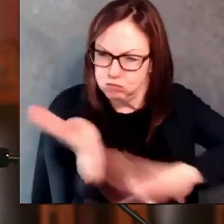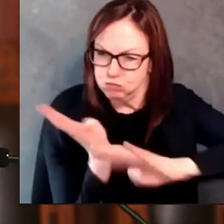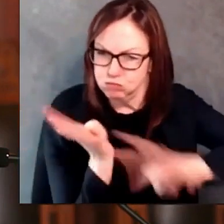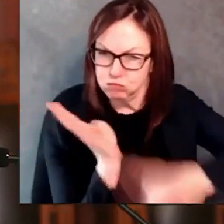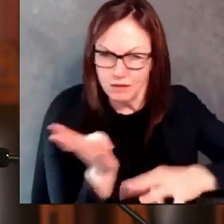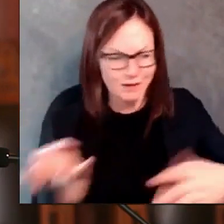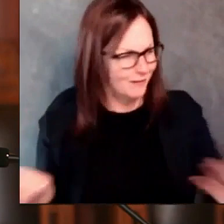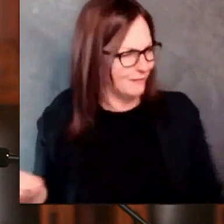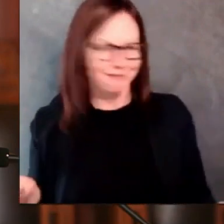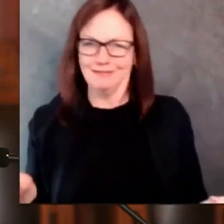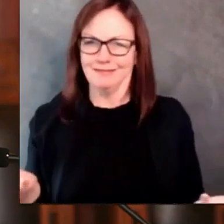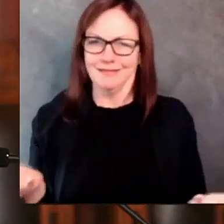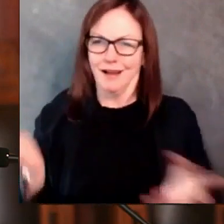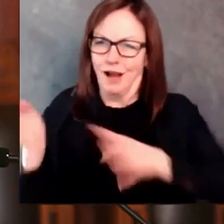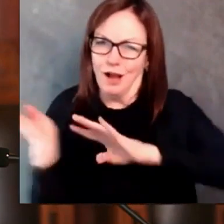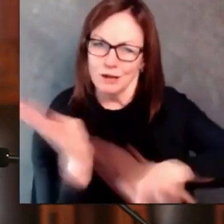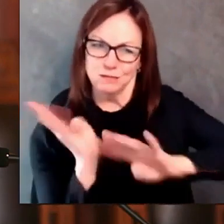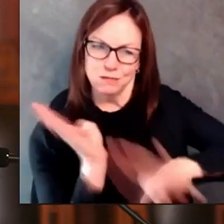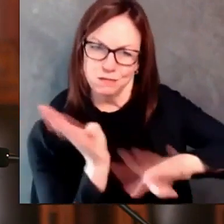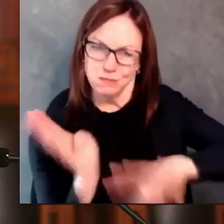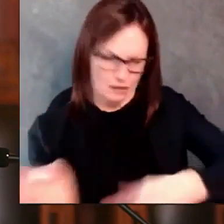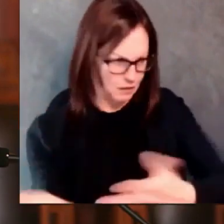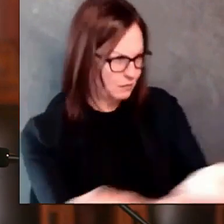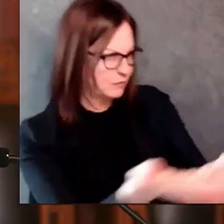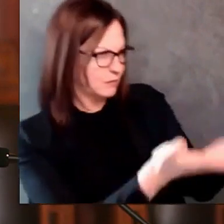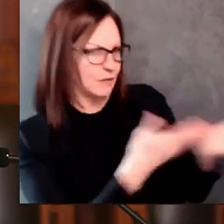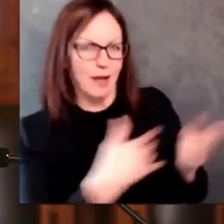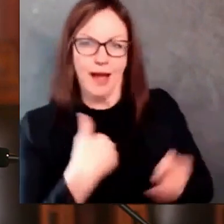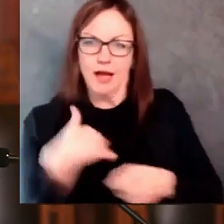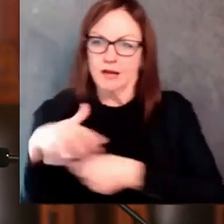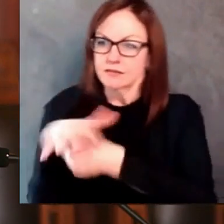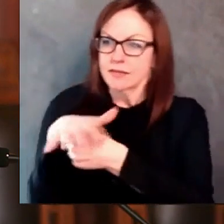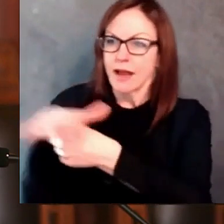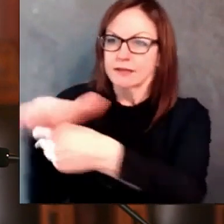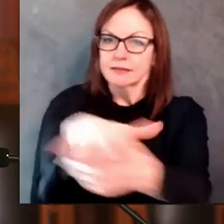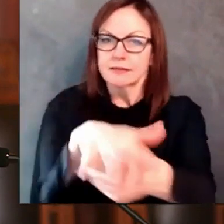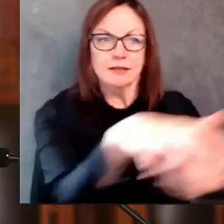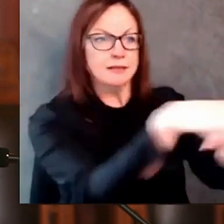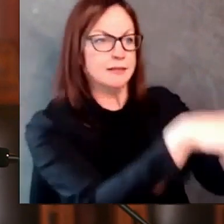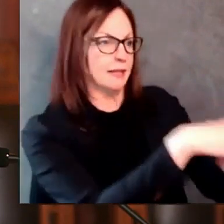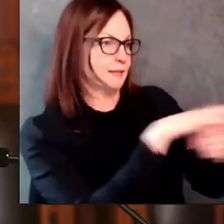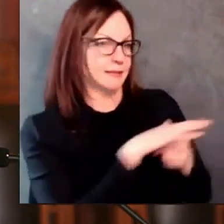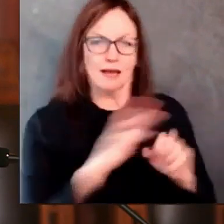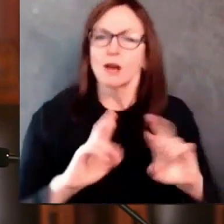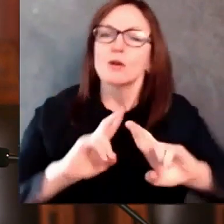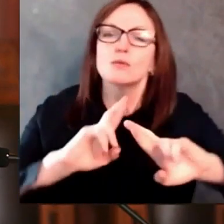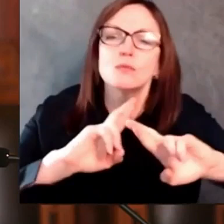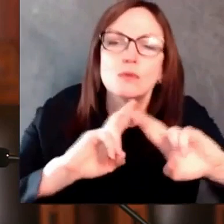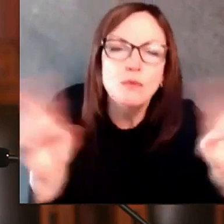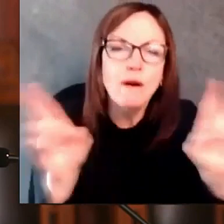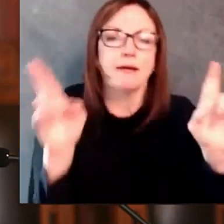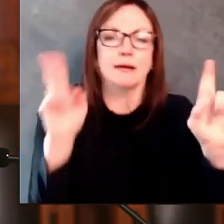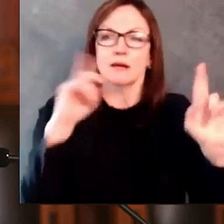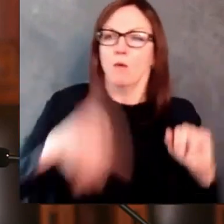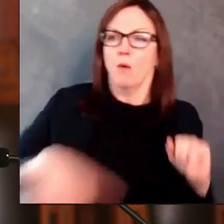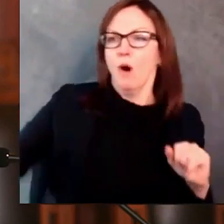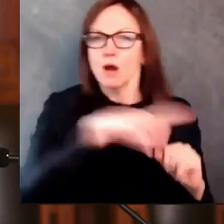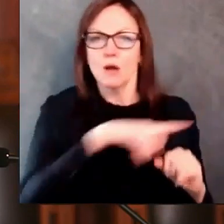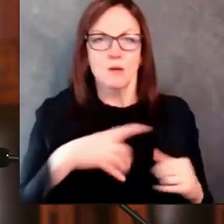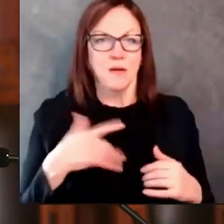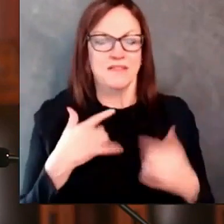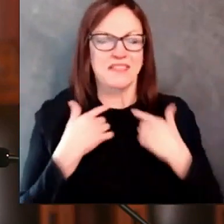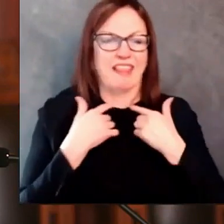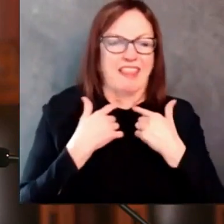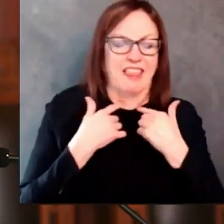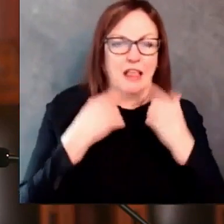that you're infected and you do not interact with other people, you help prevent transmission and that stops the spread. This month, we